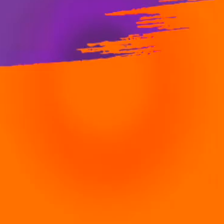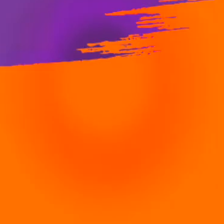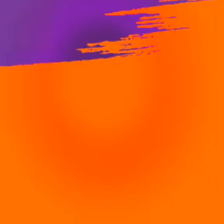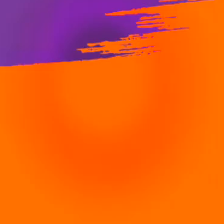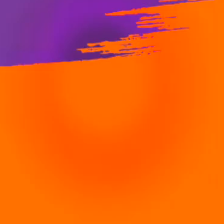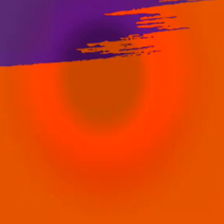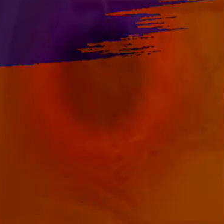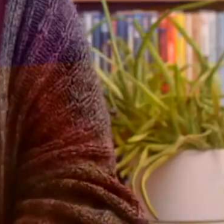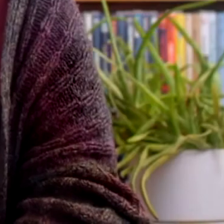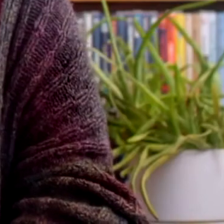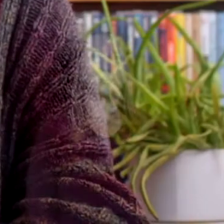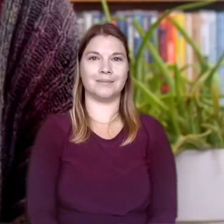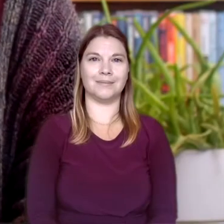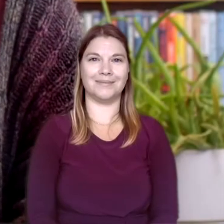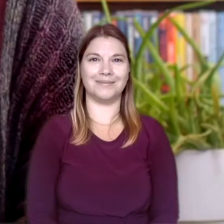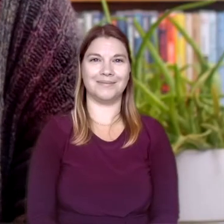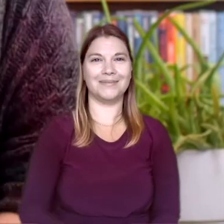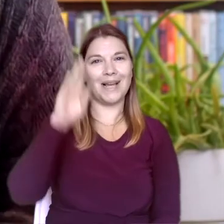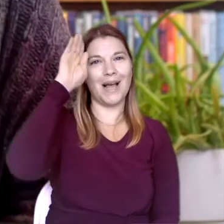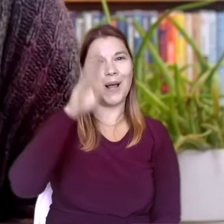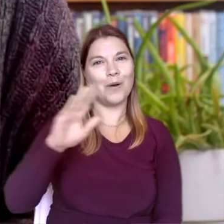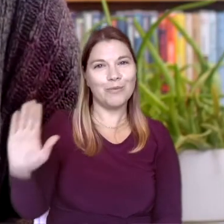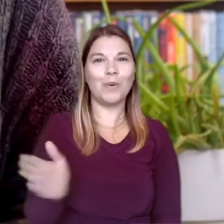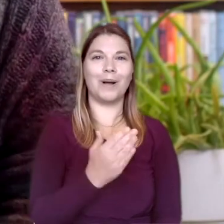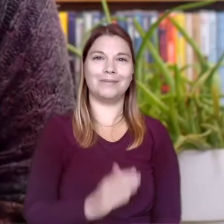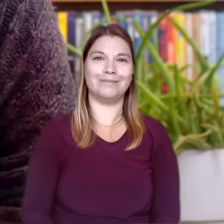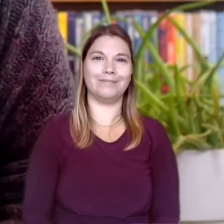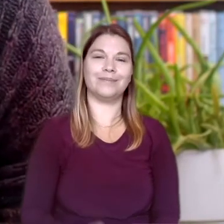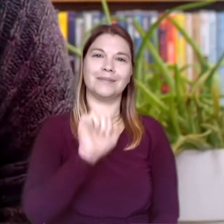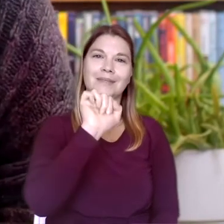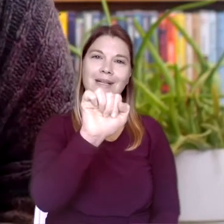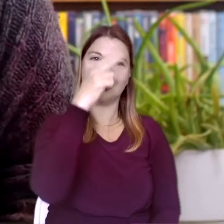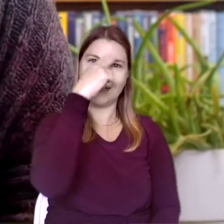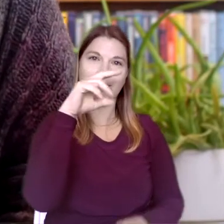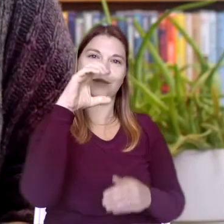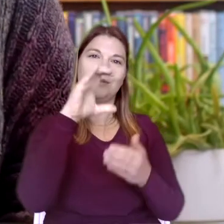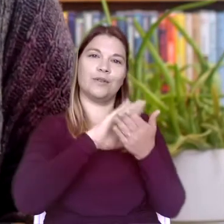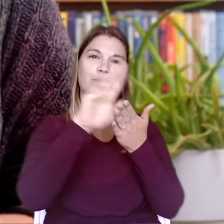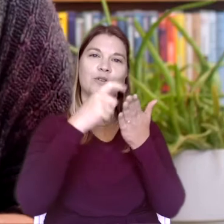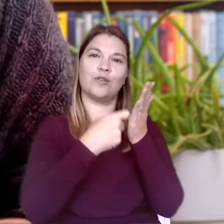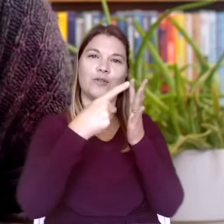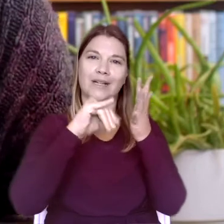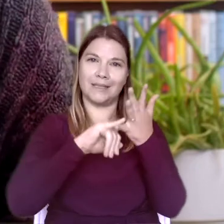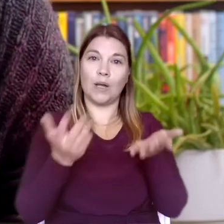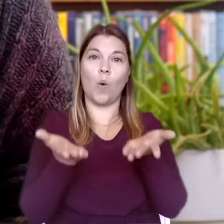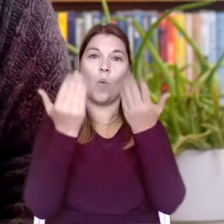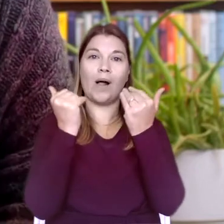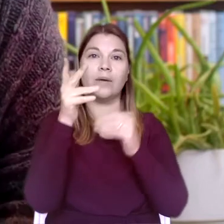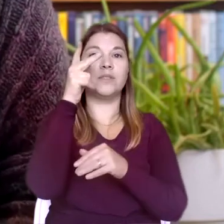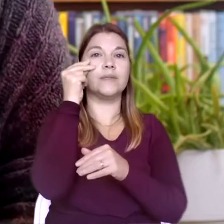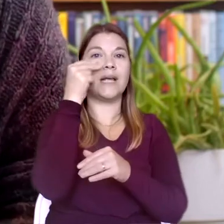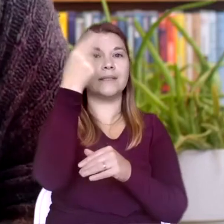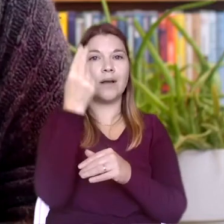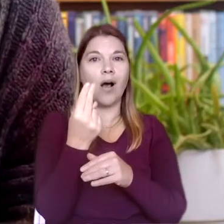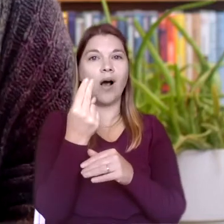Chris Richardson. Hello everyone, I'm Chris and welcome to the Sense Arts Inclusive Sound